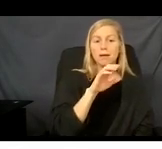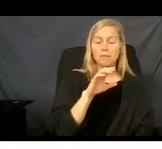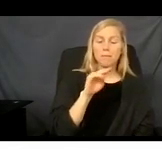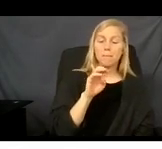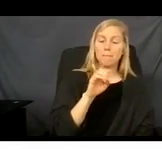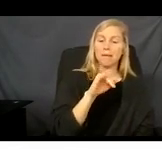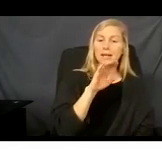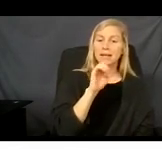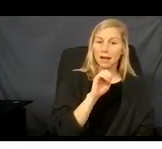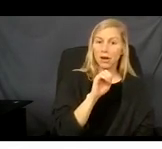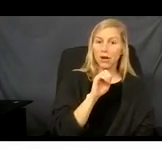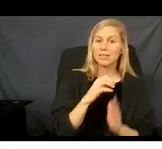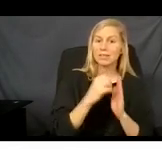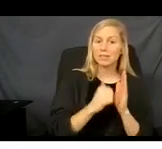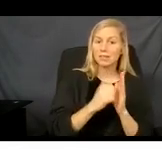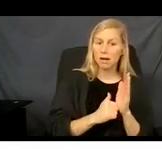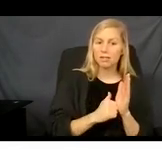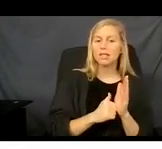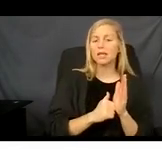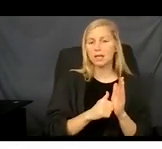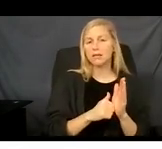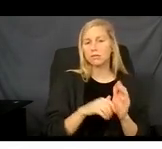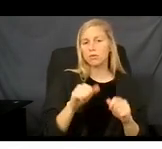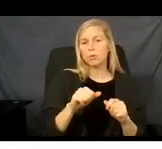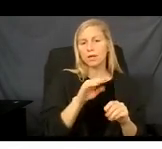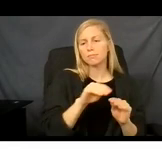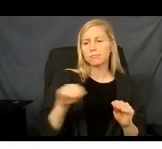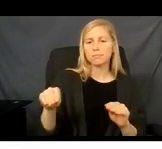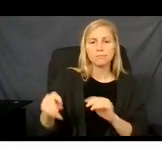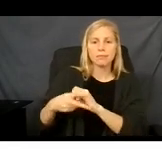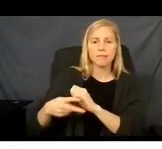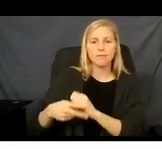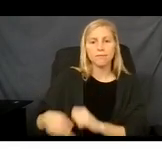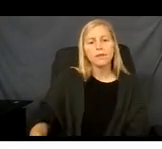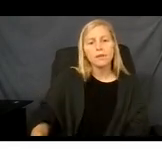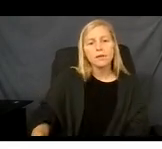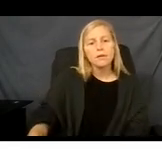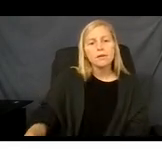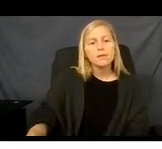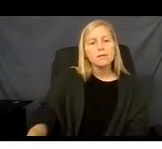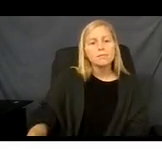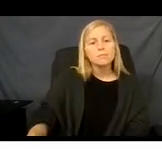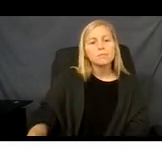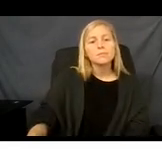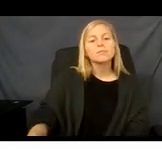If you are not a parent or caretaker of a child under the age of 18, you can still apply for Medicaid, but that would be through